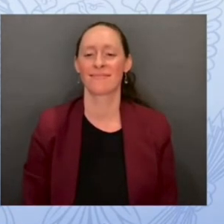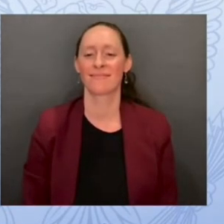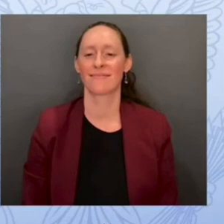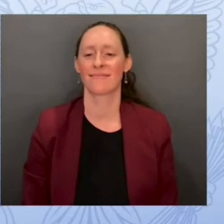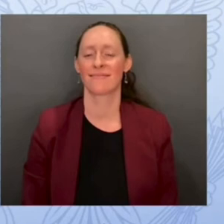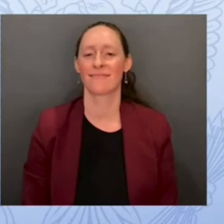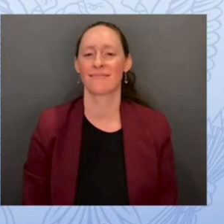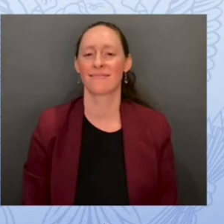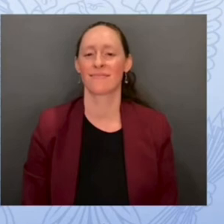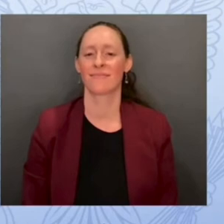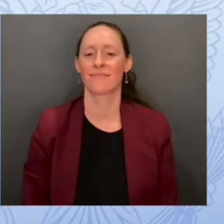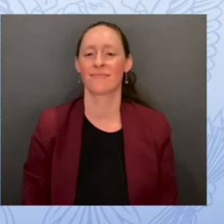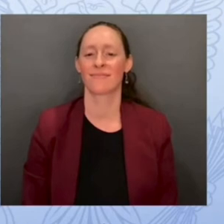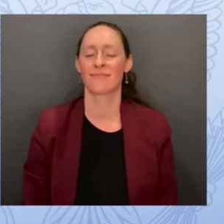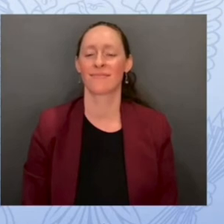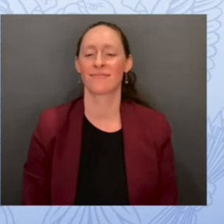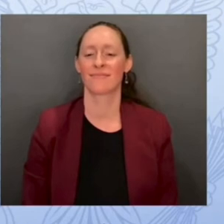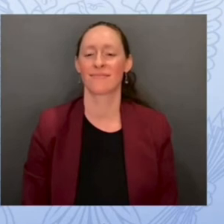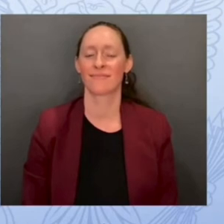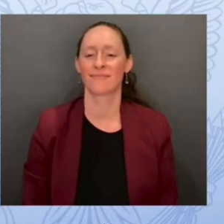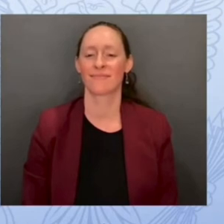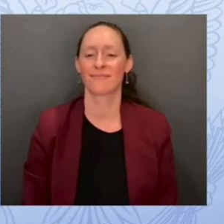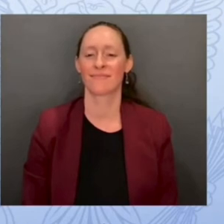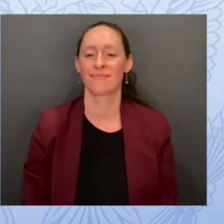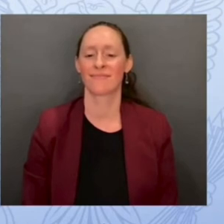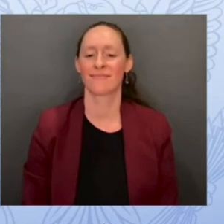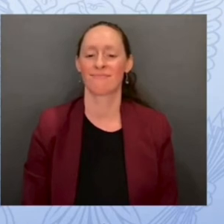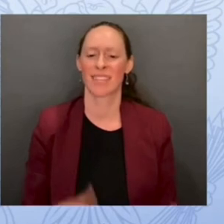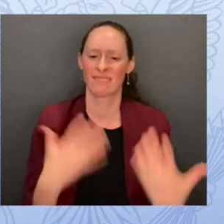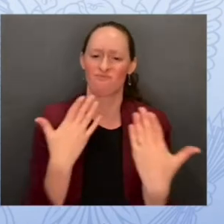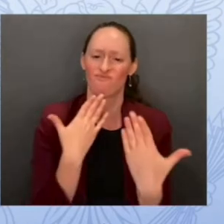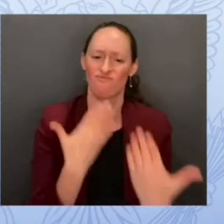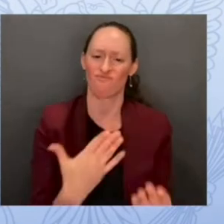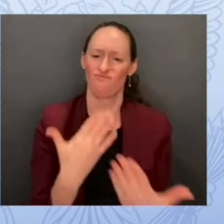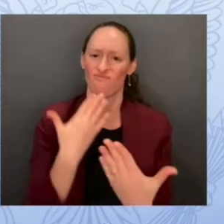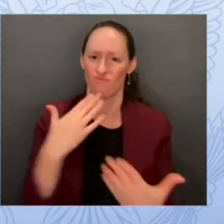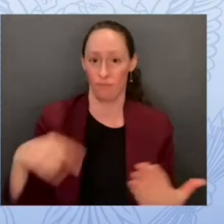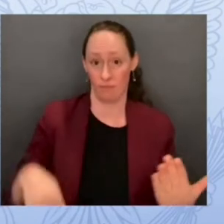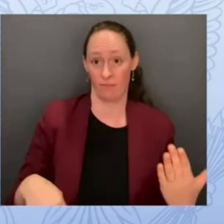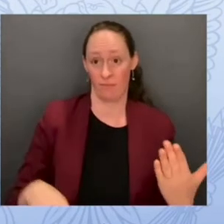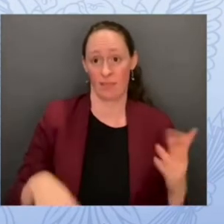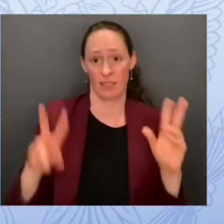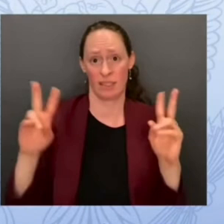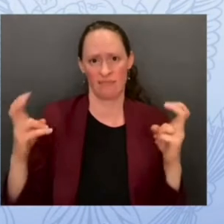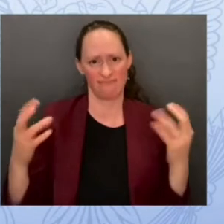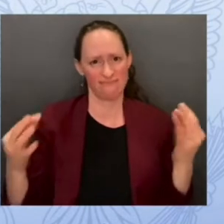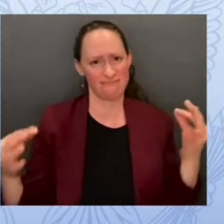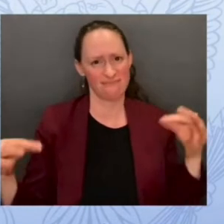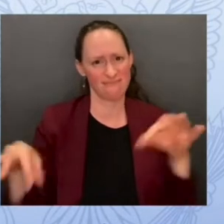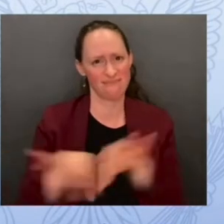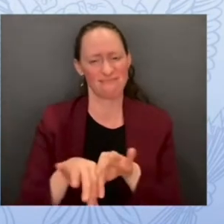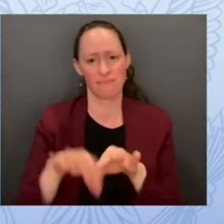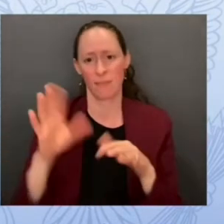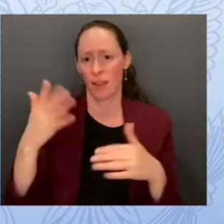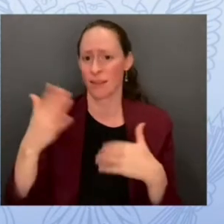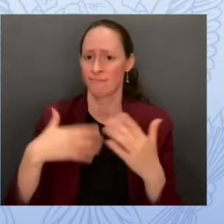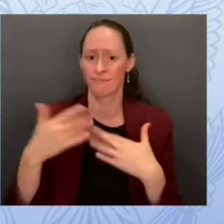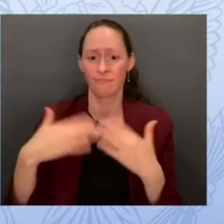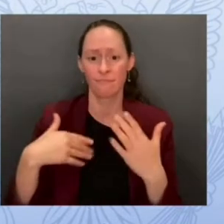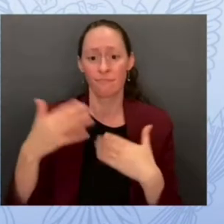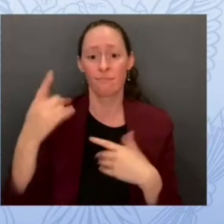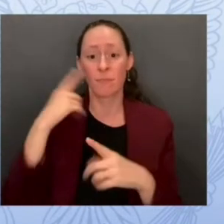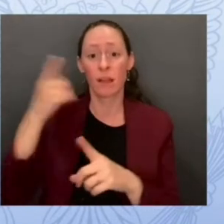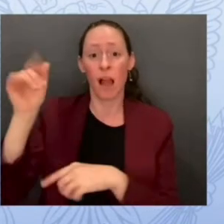truly for being here today to discuss an important issue that whether one is an administrator a teacher a parent